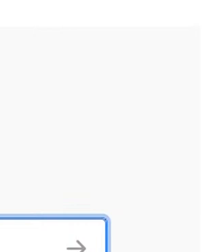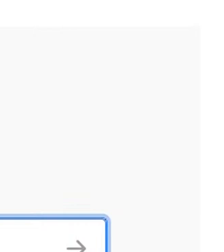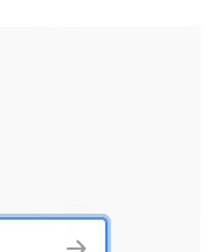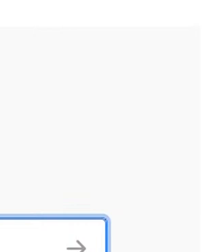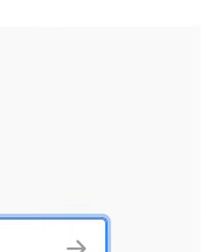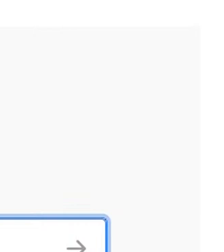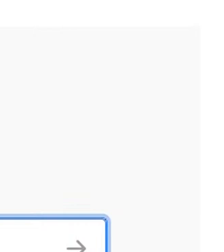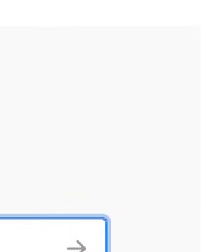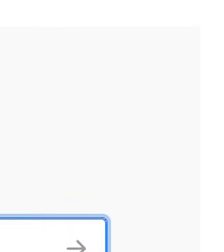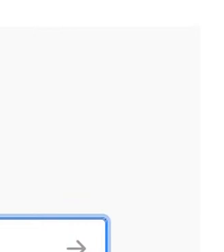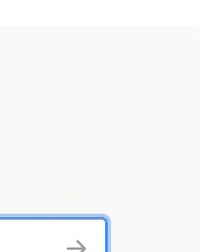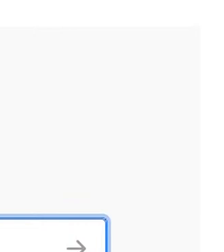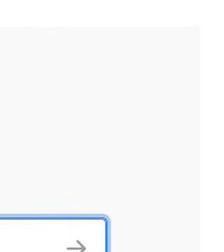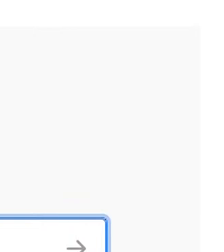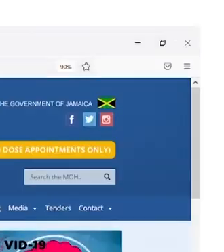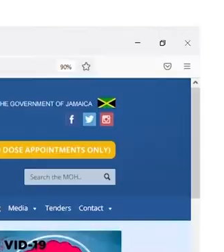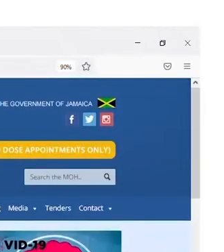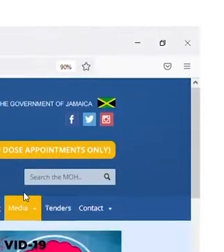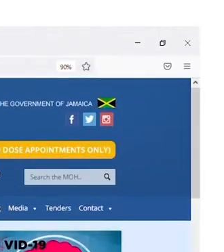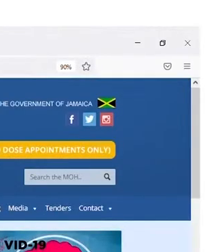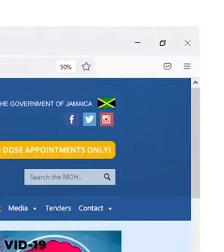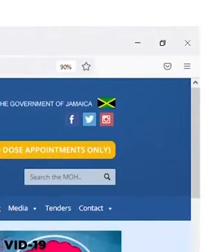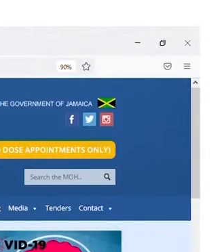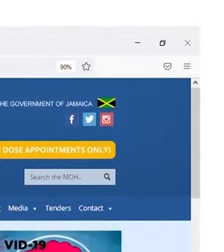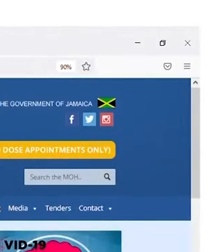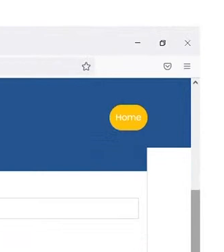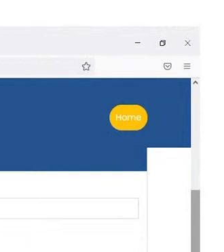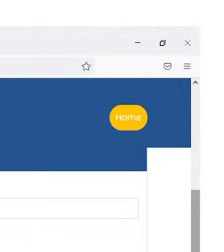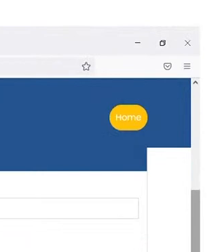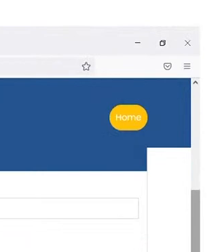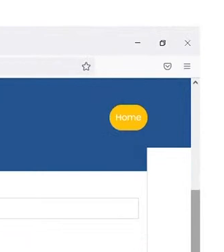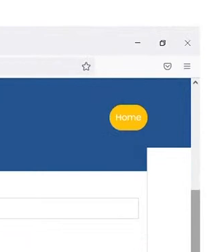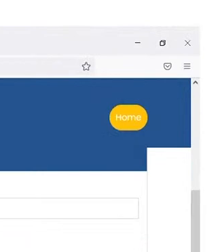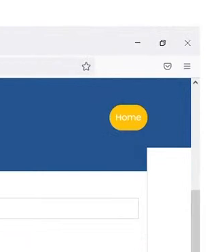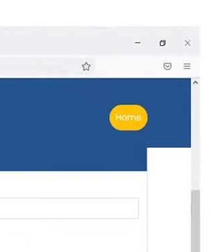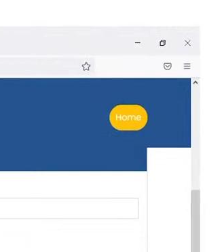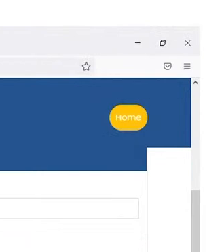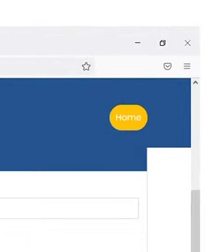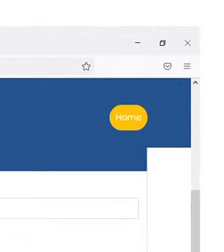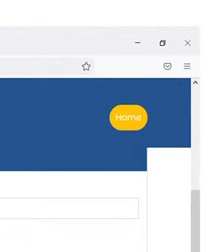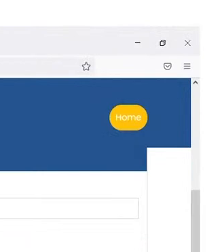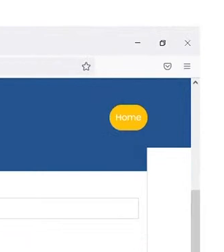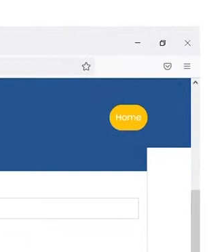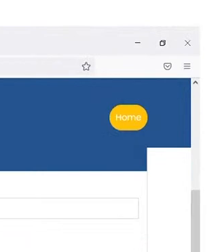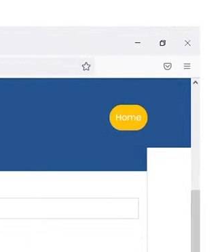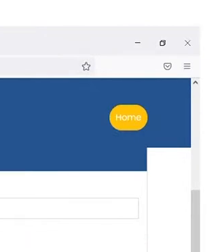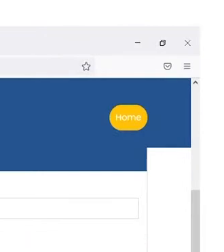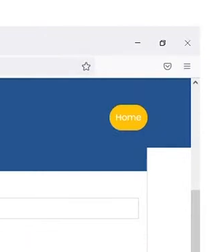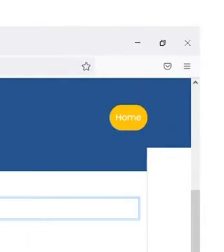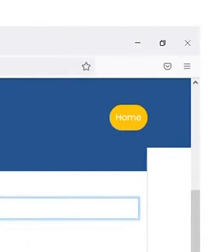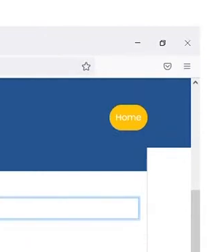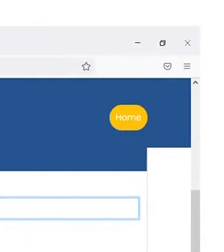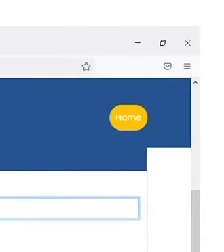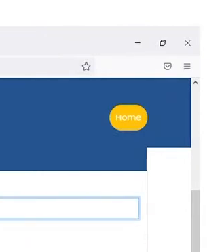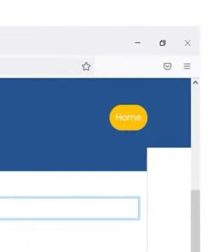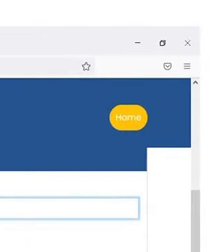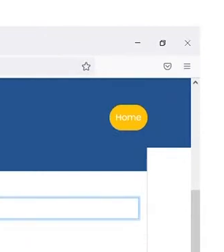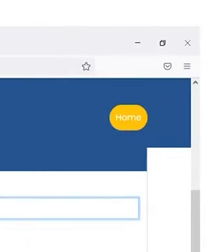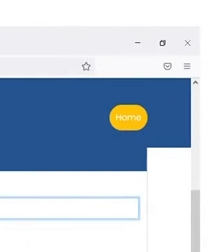.gov.jm, click apply here for COVID-19 vaccinations and follow the instructions on screen.